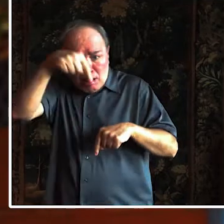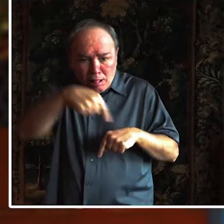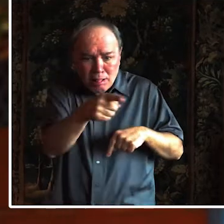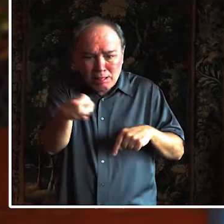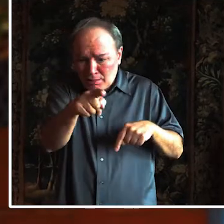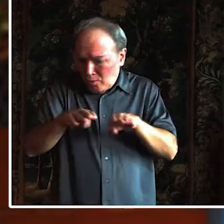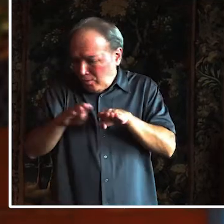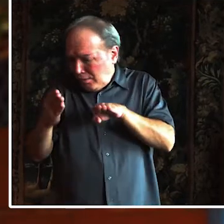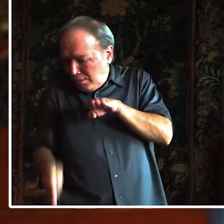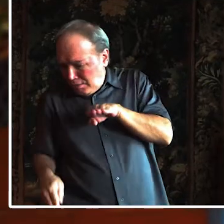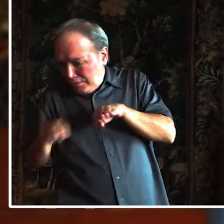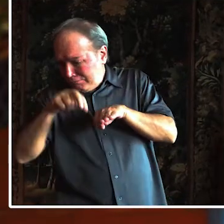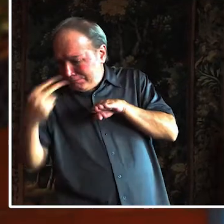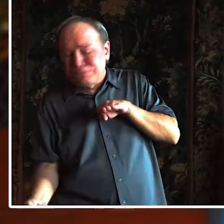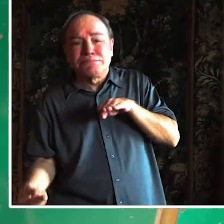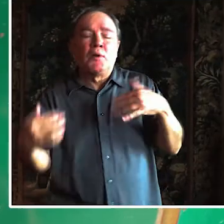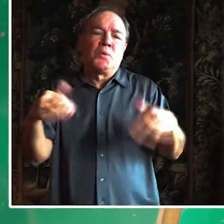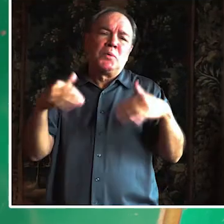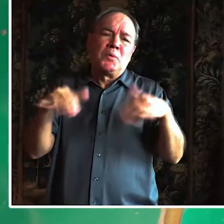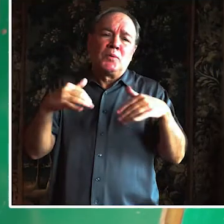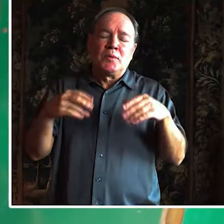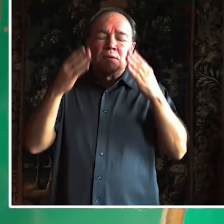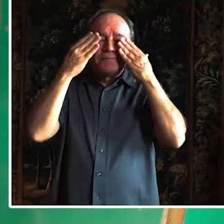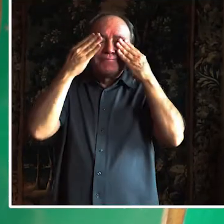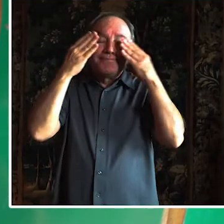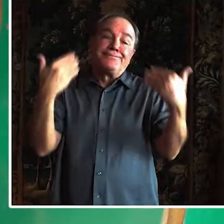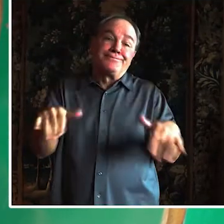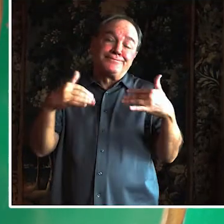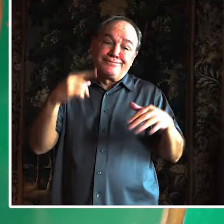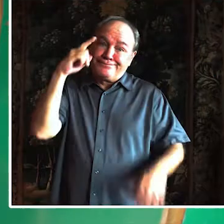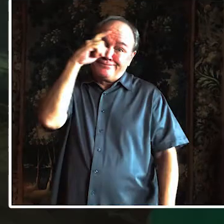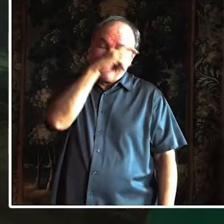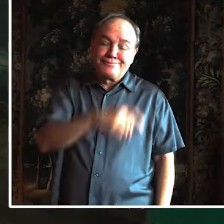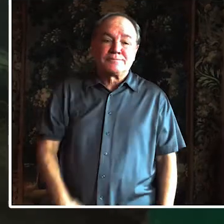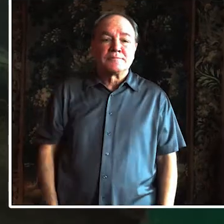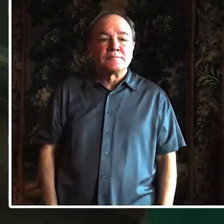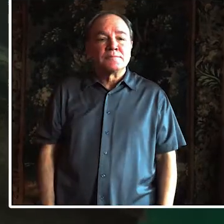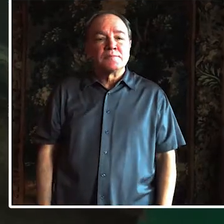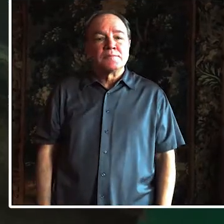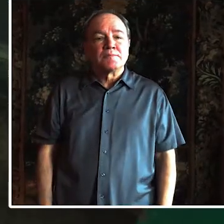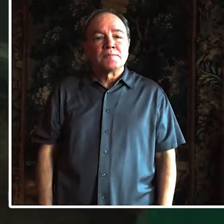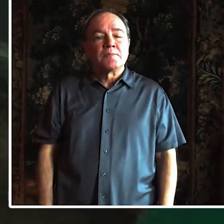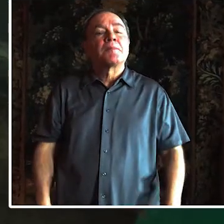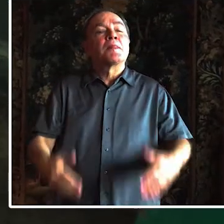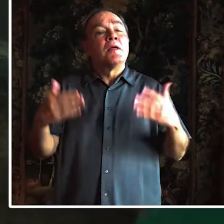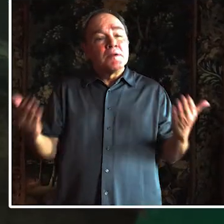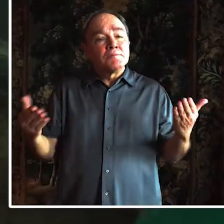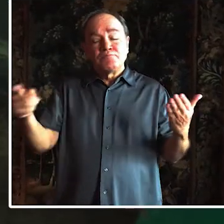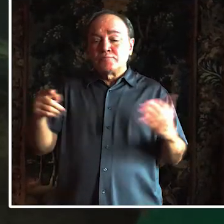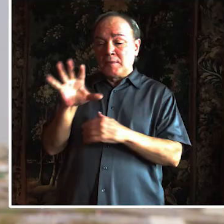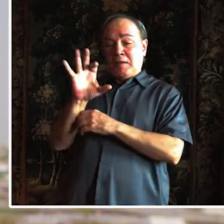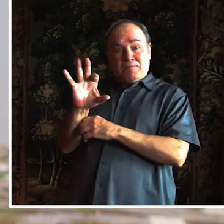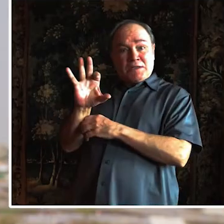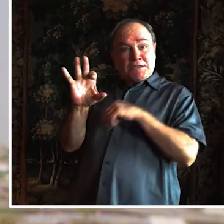actual access to the latrine itself, our standard design is using a squatting plate. Persons with disability, for them to